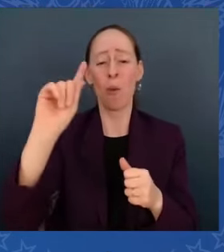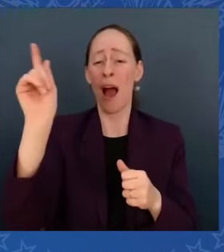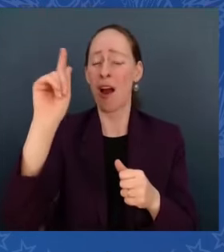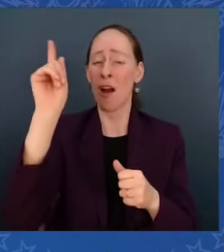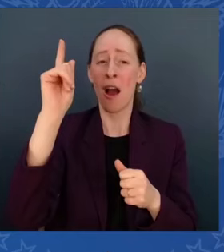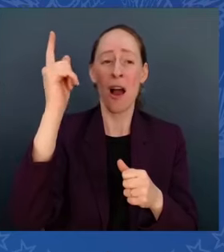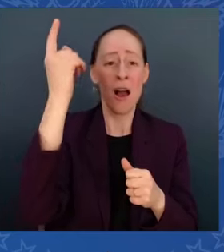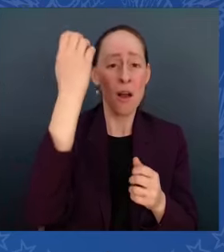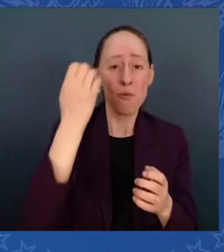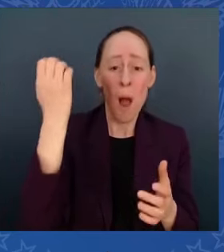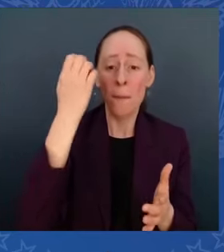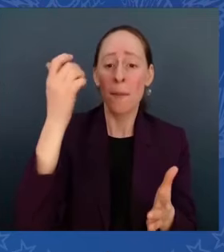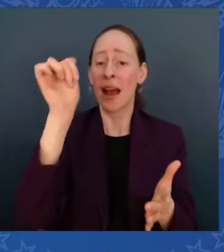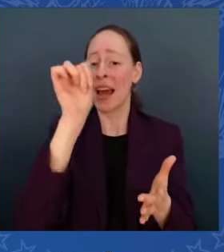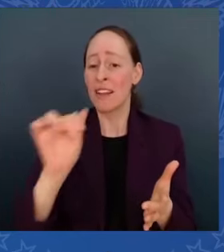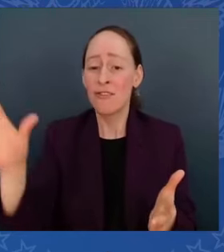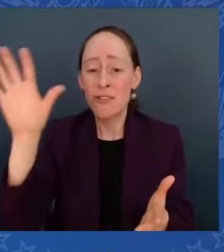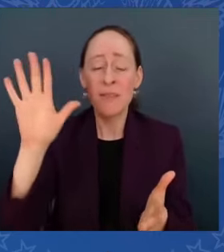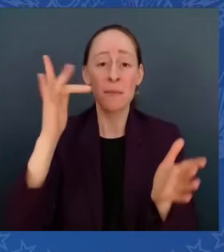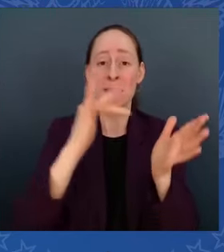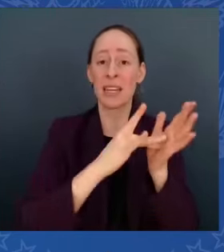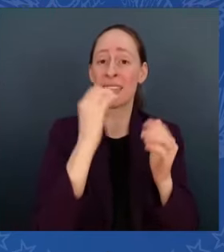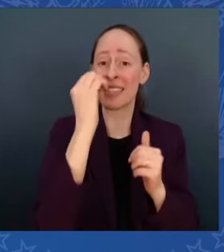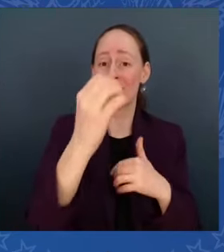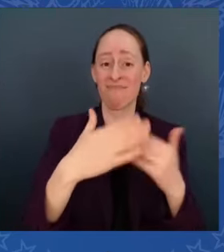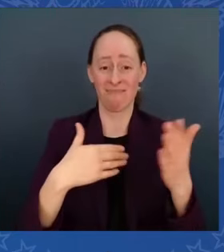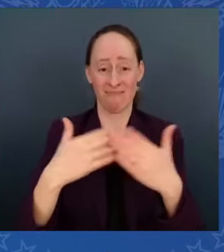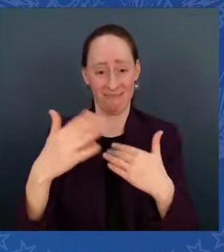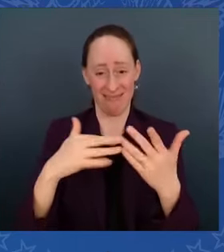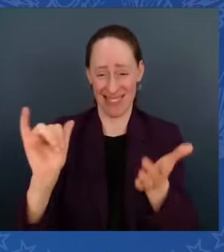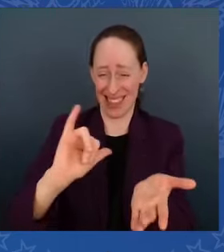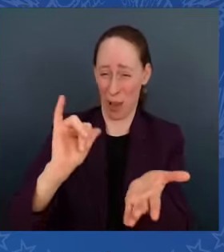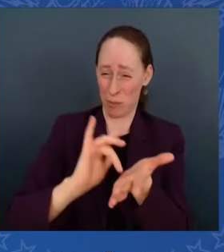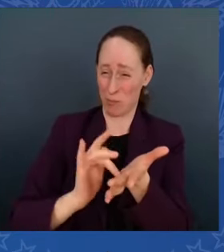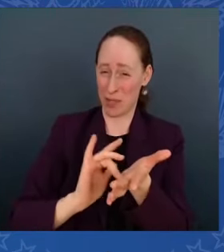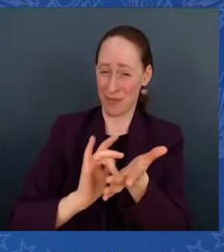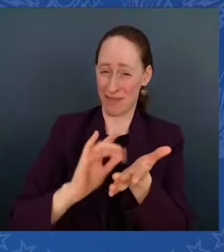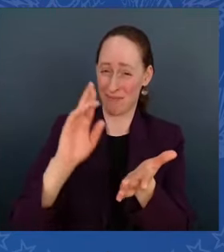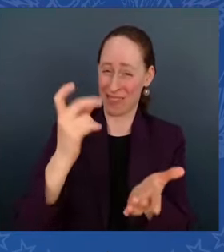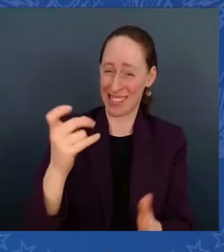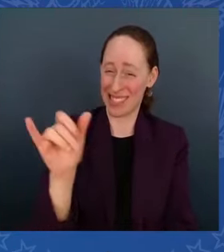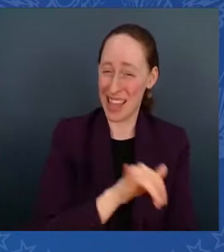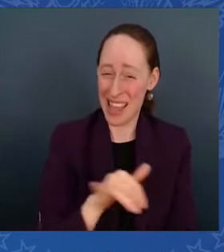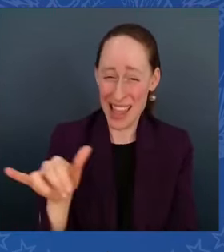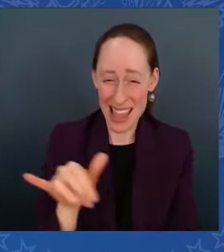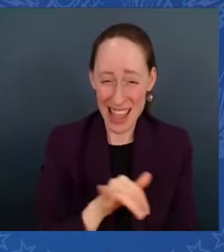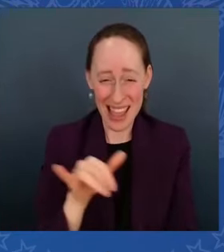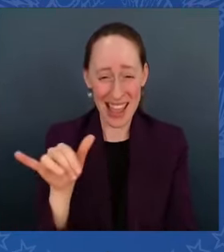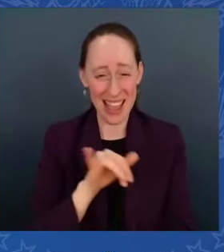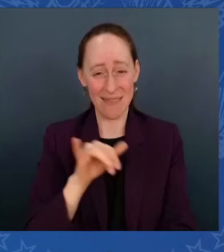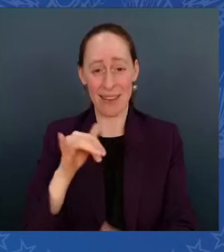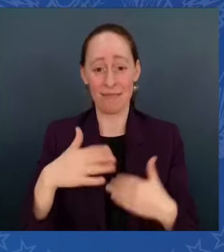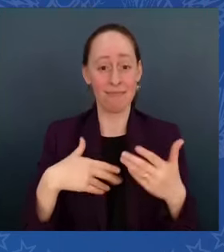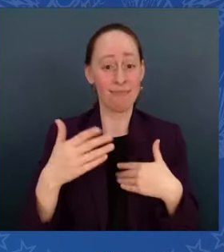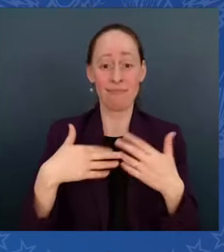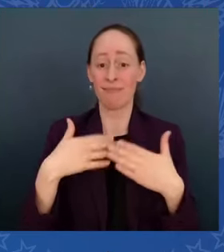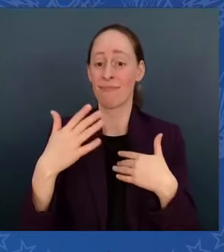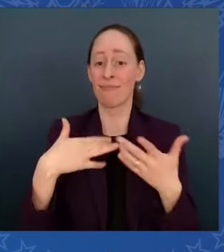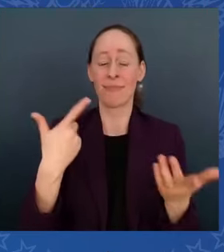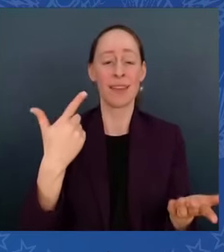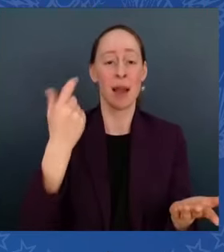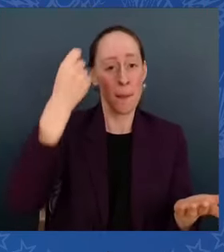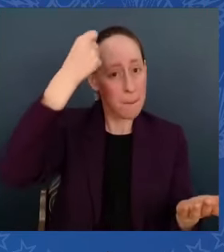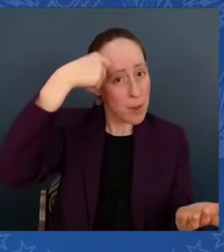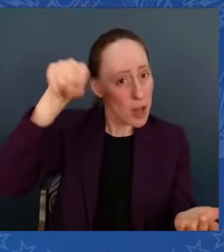those countries — in Berlin or in Toronto, Canada, or in Rome, Italy. You'll pay 40, 60 percent